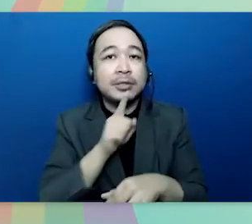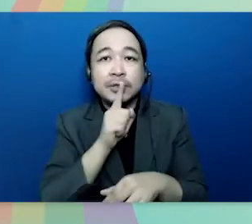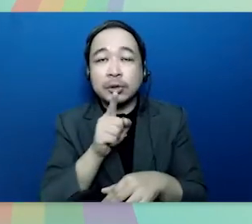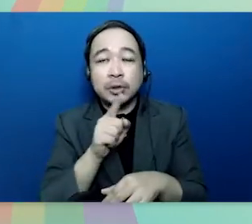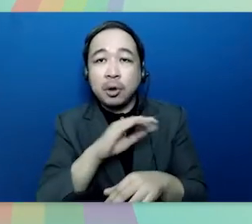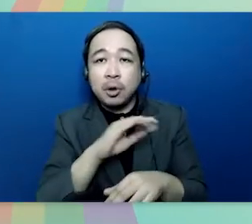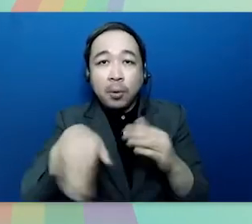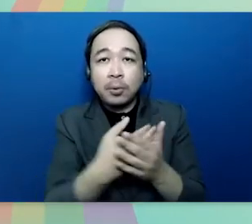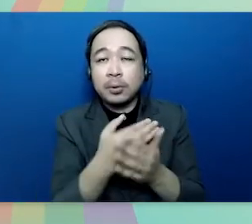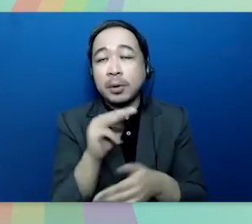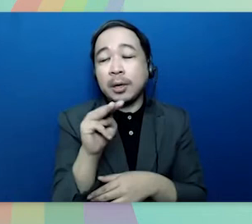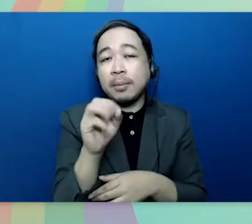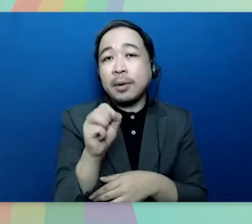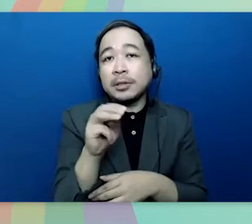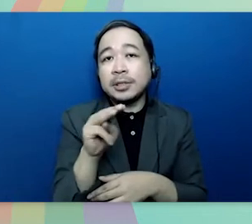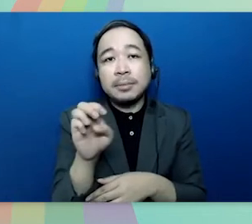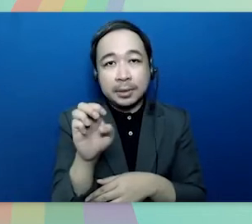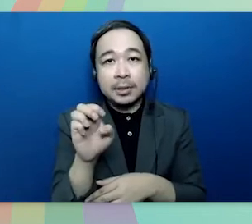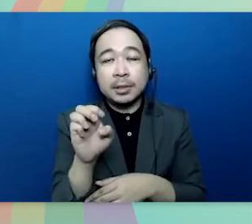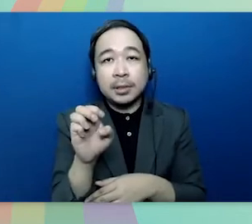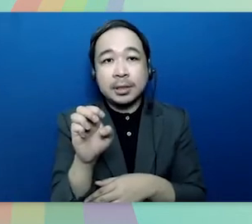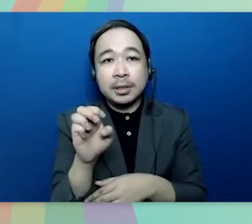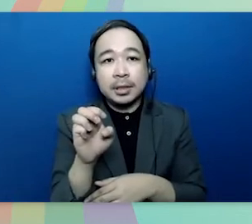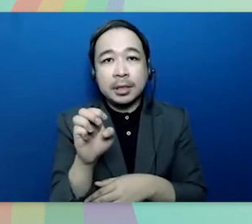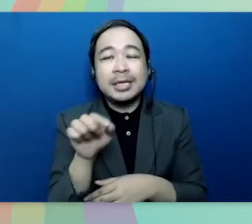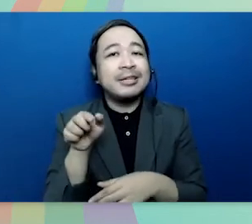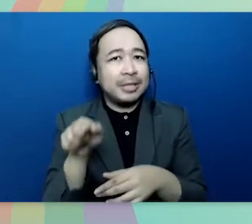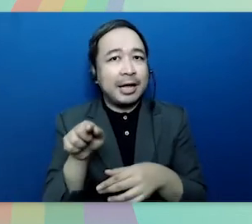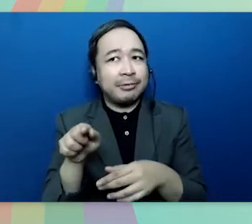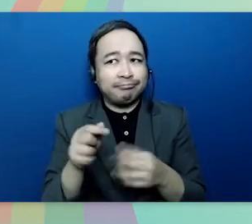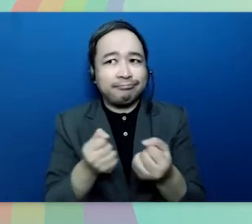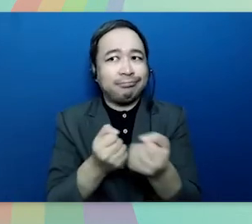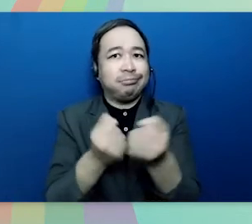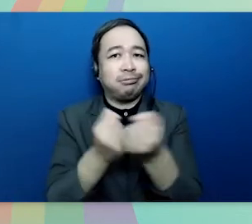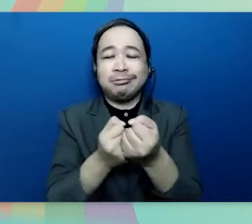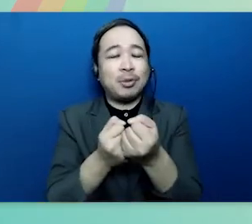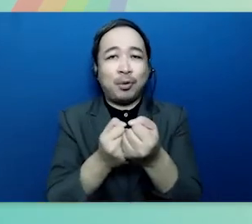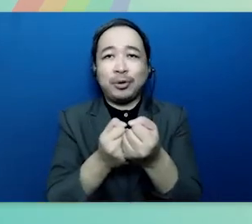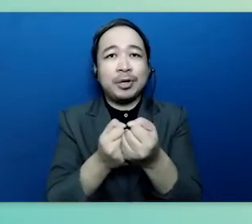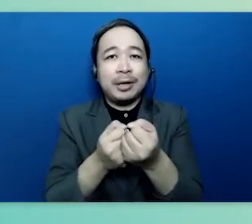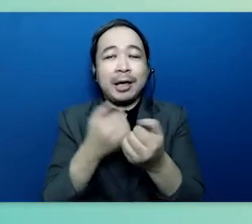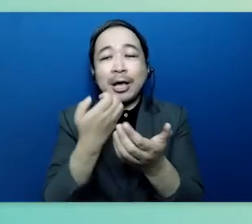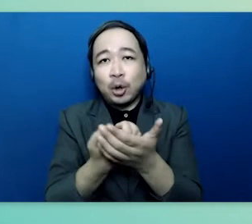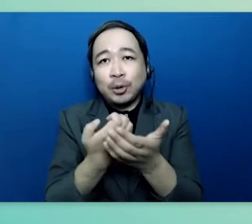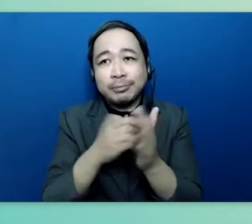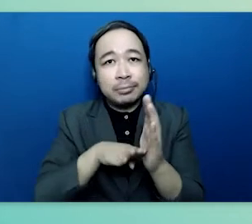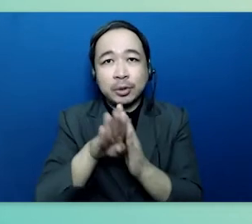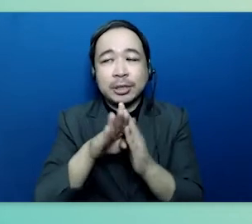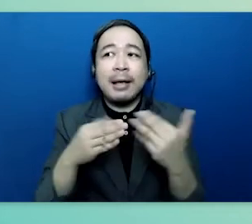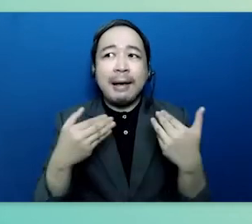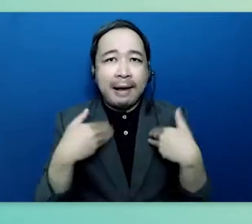to ensure that our msmes which are the lifeblood of the economy are given